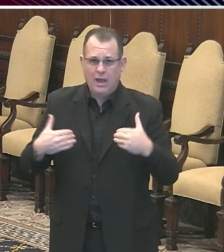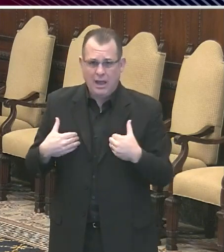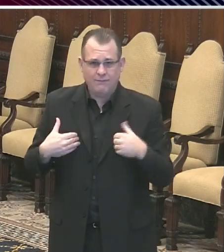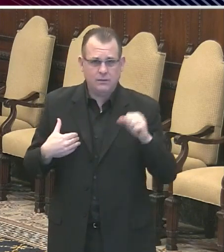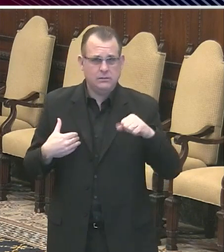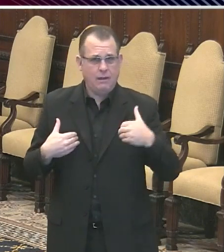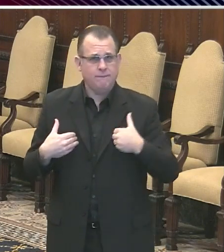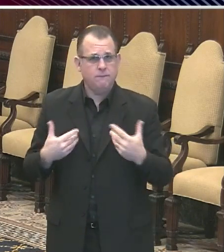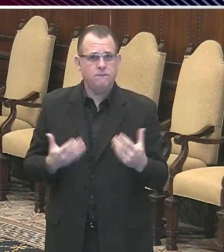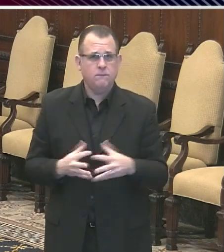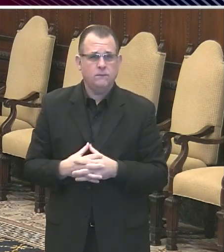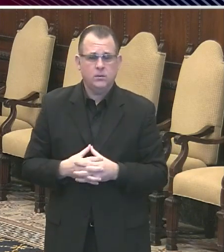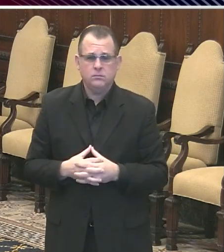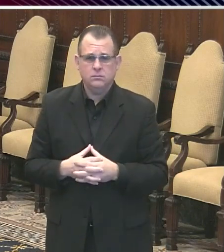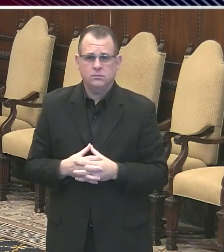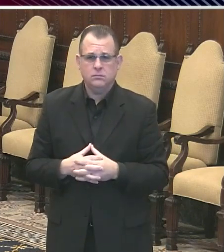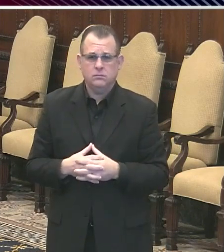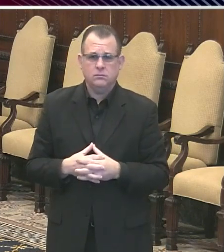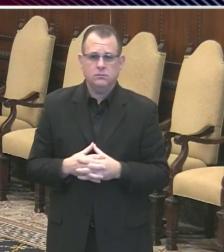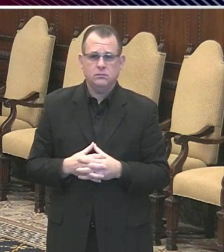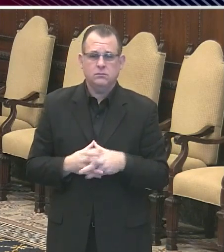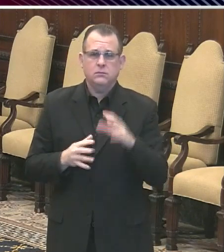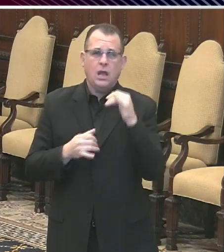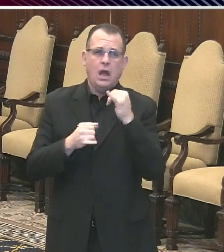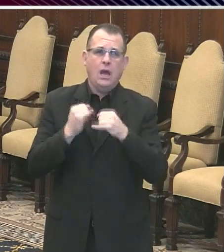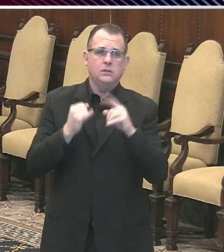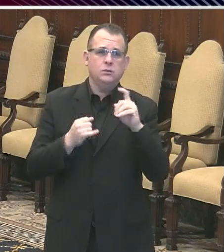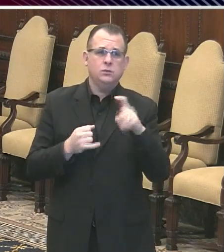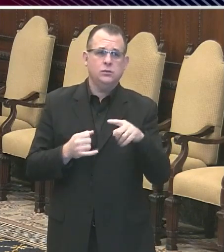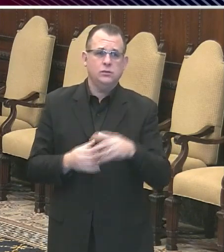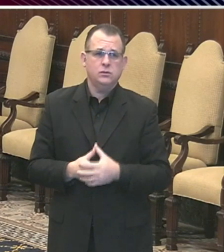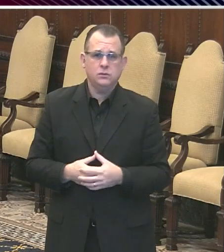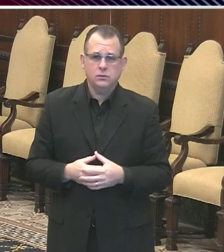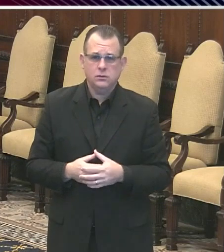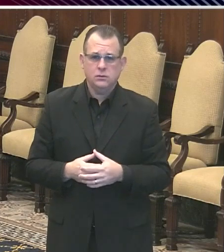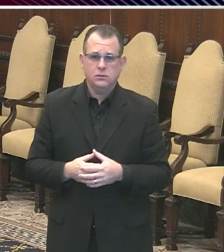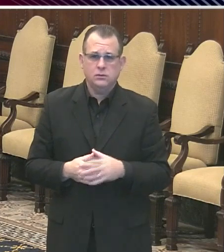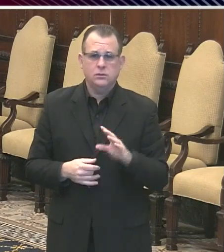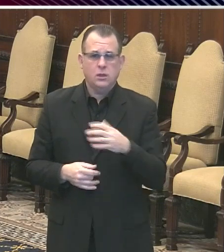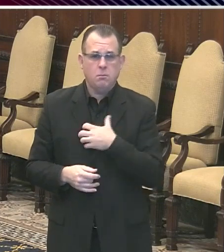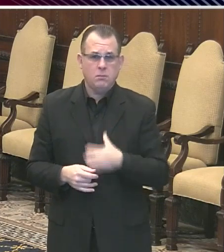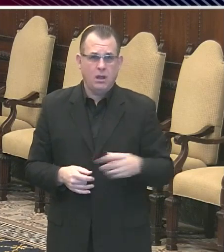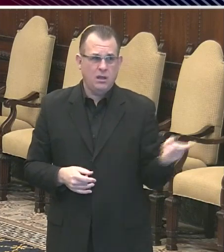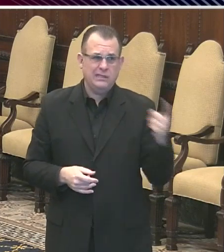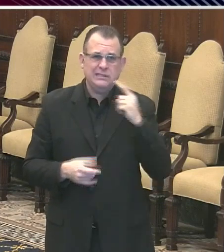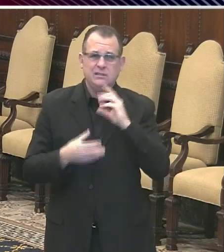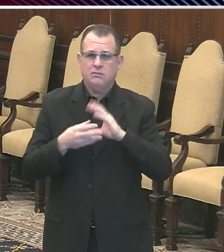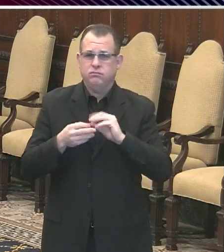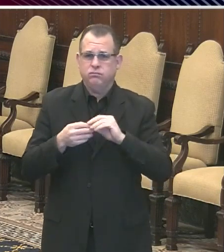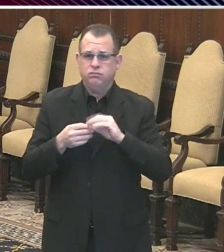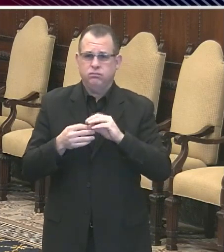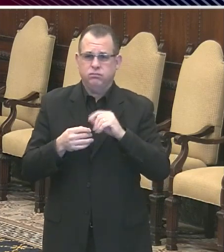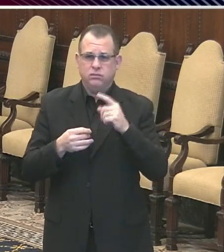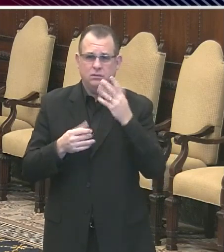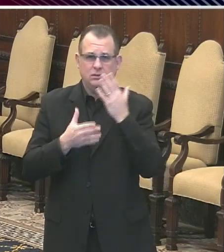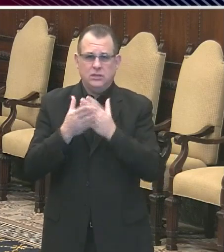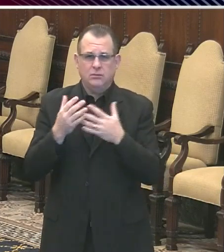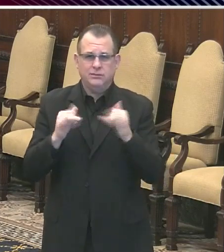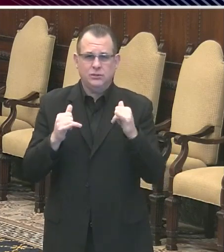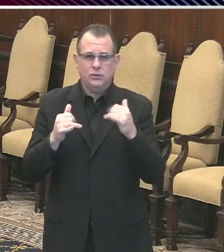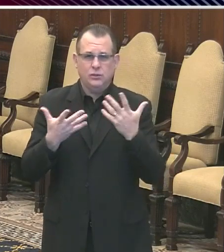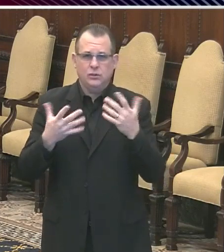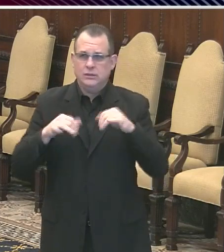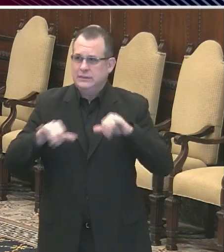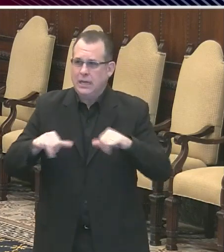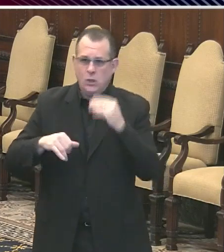least, there seems, because, you know, the mayor pointed out that we are experiencing some cabin fever right now. It's starting to get nice out,